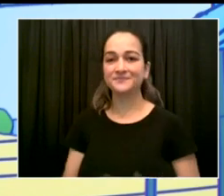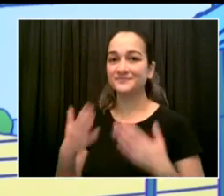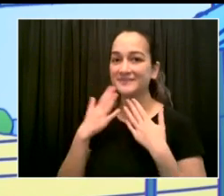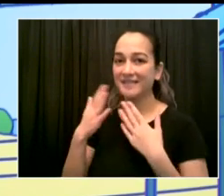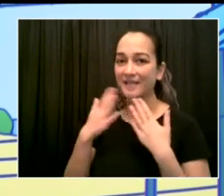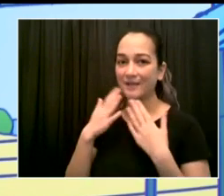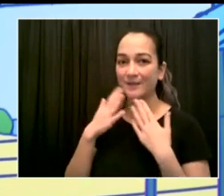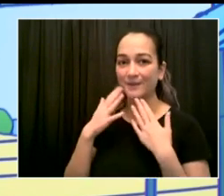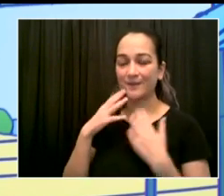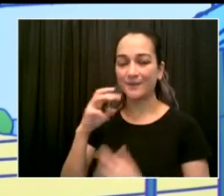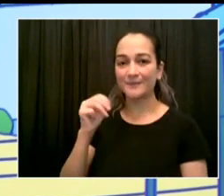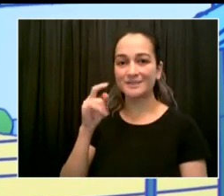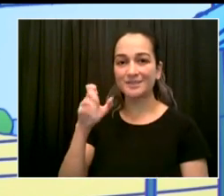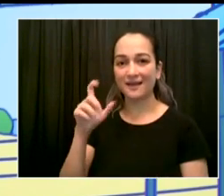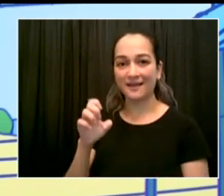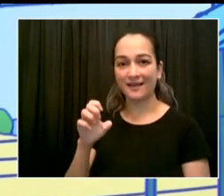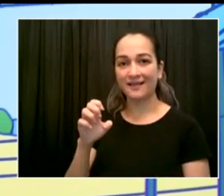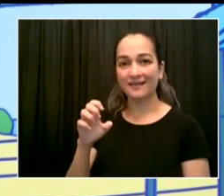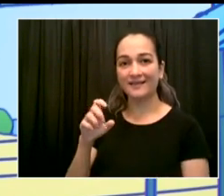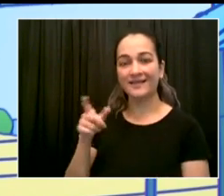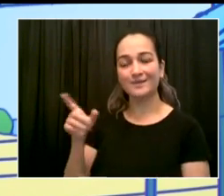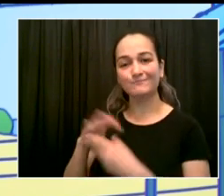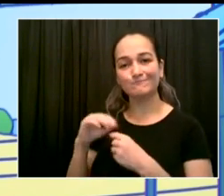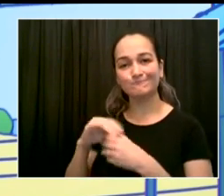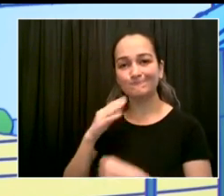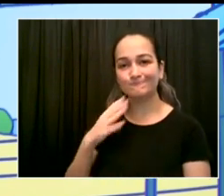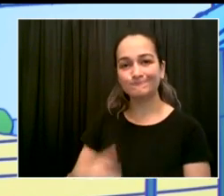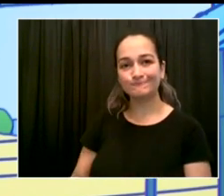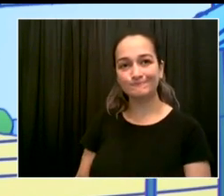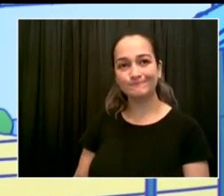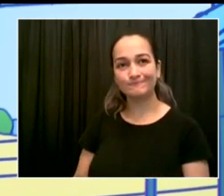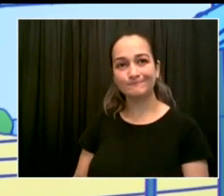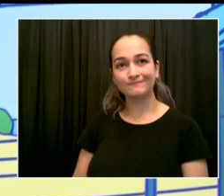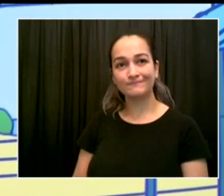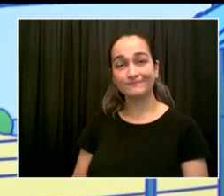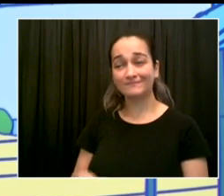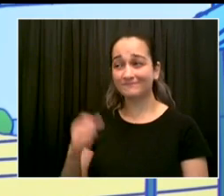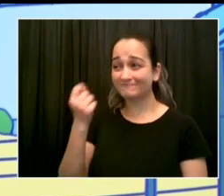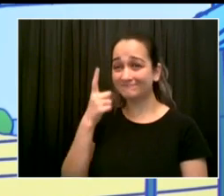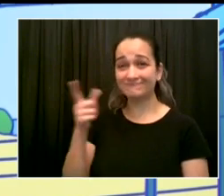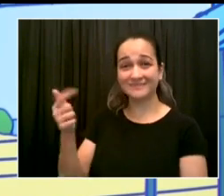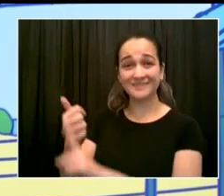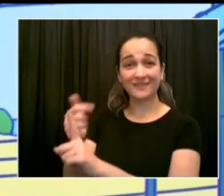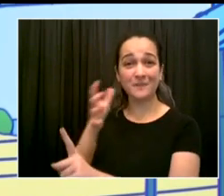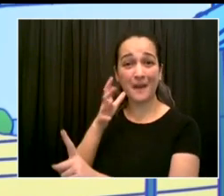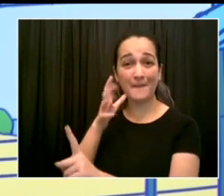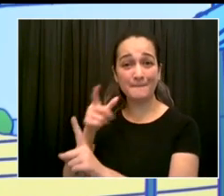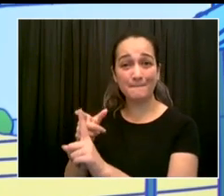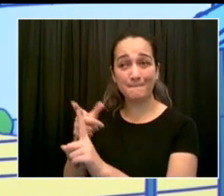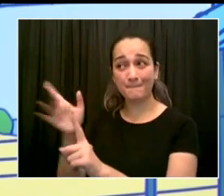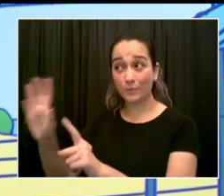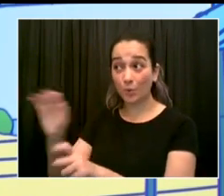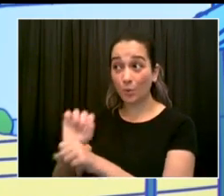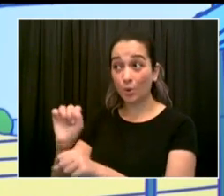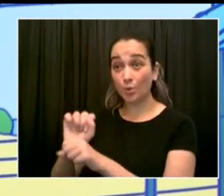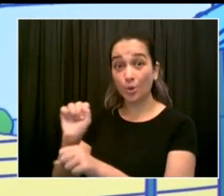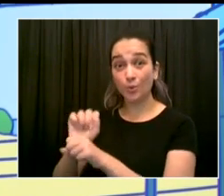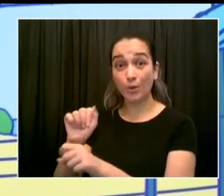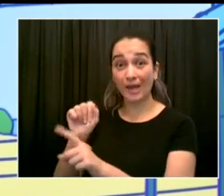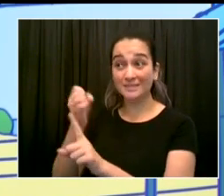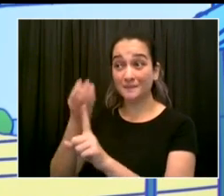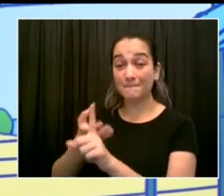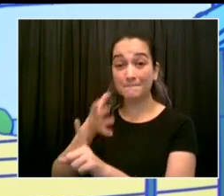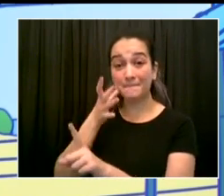which is to be a parent and to be there for your kids through everything. And I know it's been real hard, but thank you for your positive